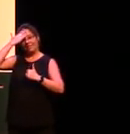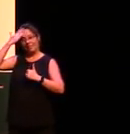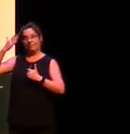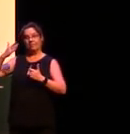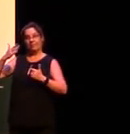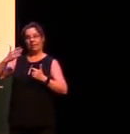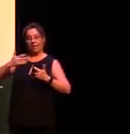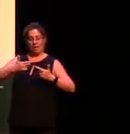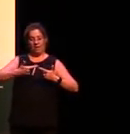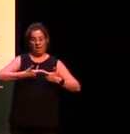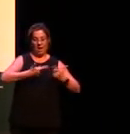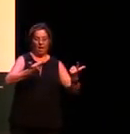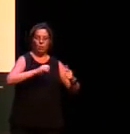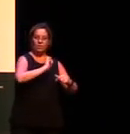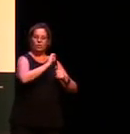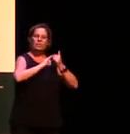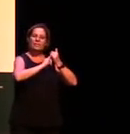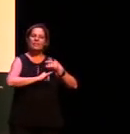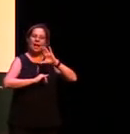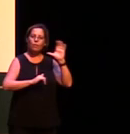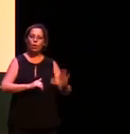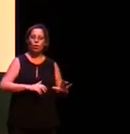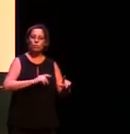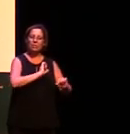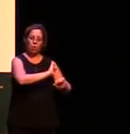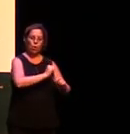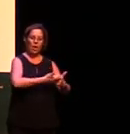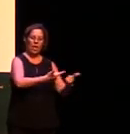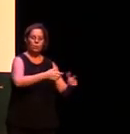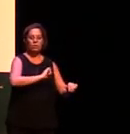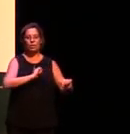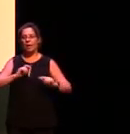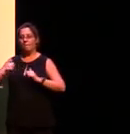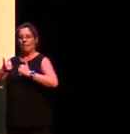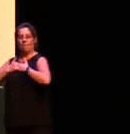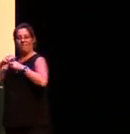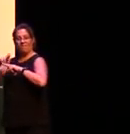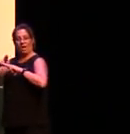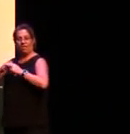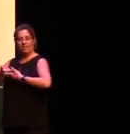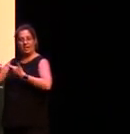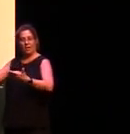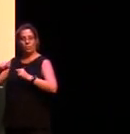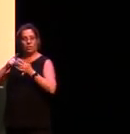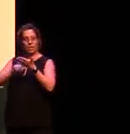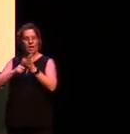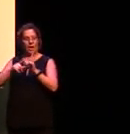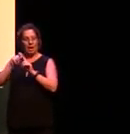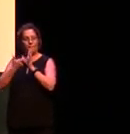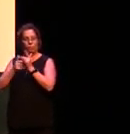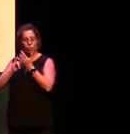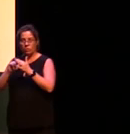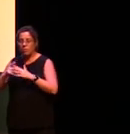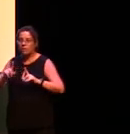coast Wondi Wondi woman is much different my father's language from my Peru's so it's really unique when we look at the language absolutely